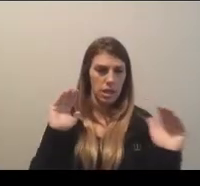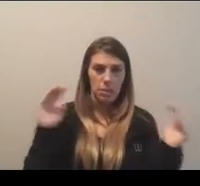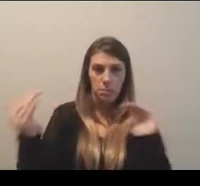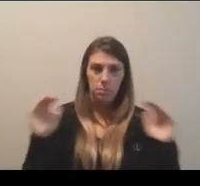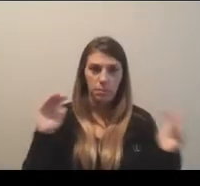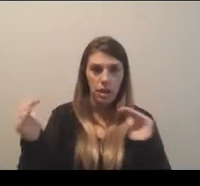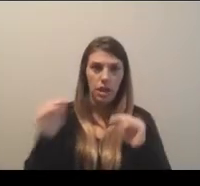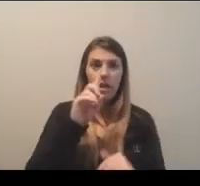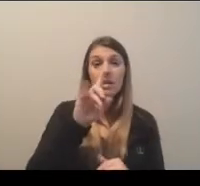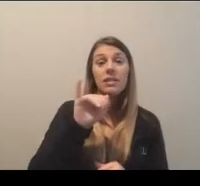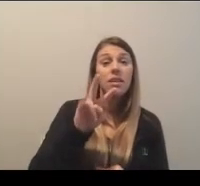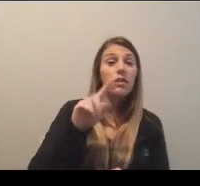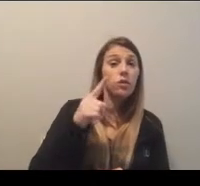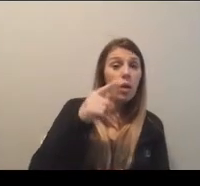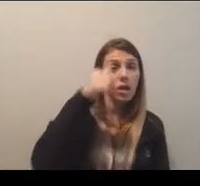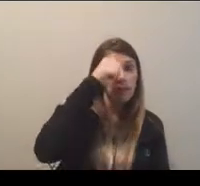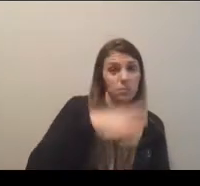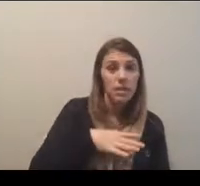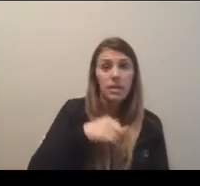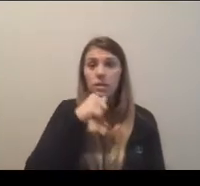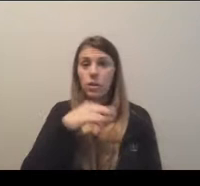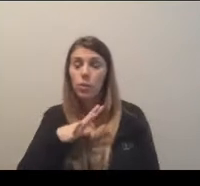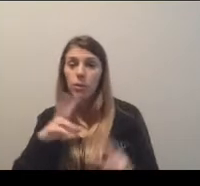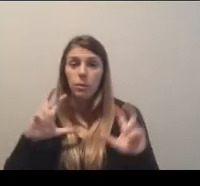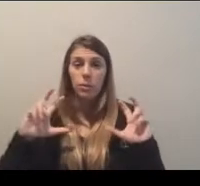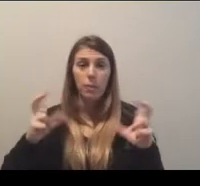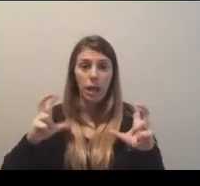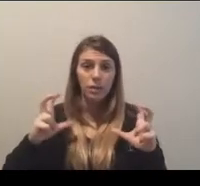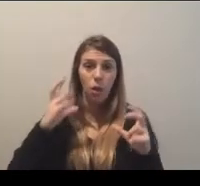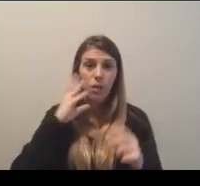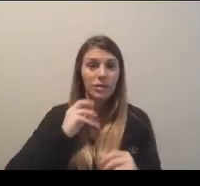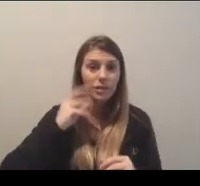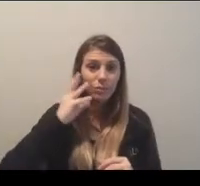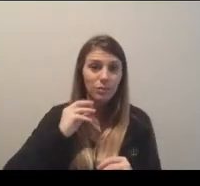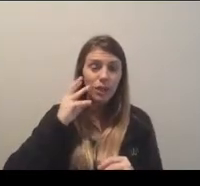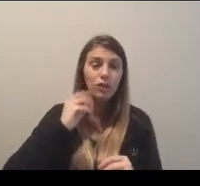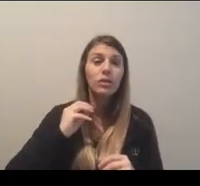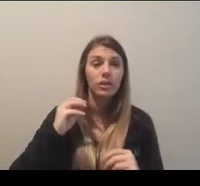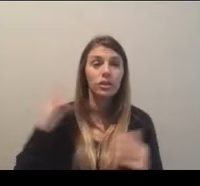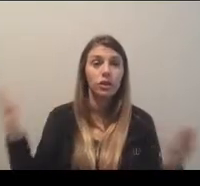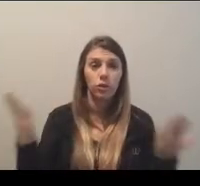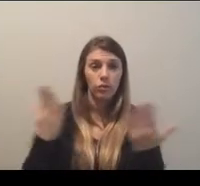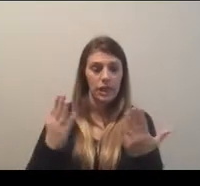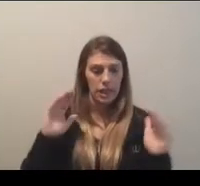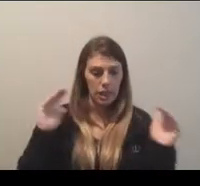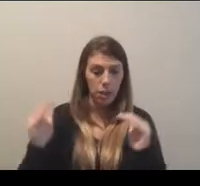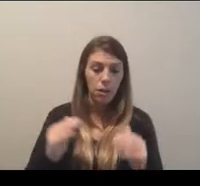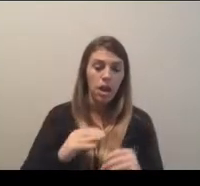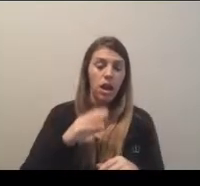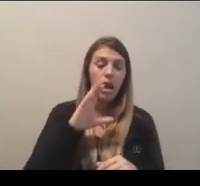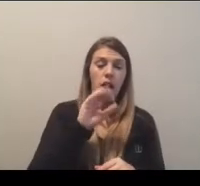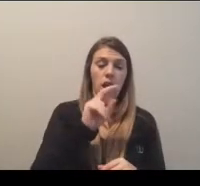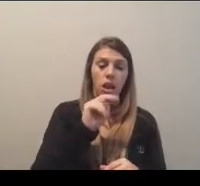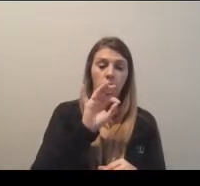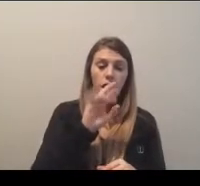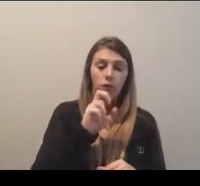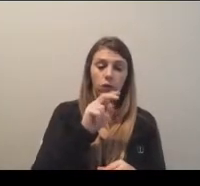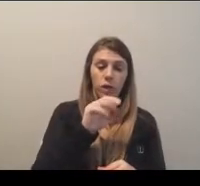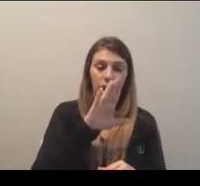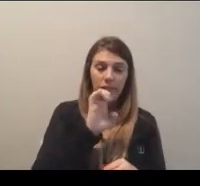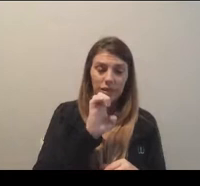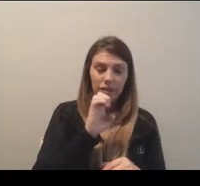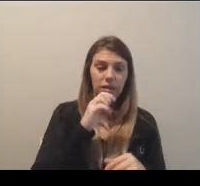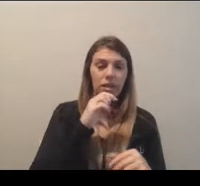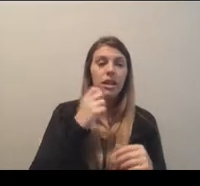Division One men's and women's basketball student-athlete experience from the point conference championships have finished and you have